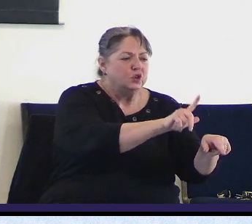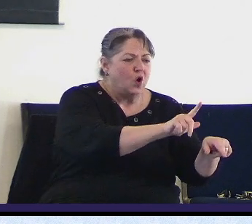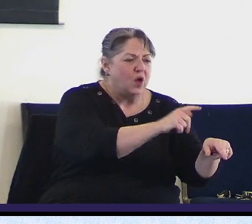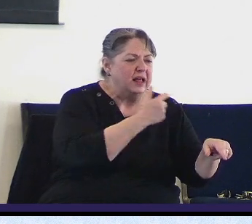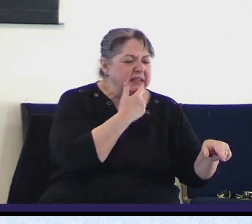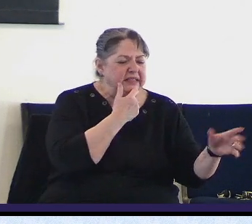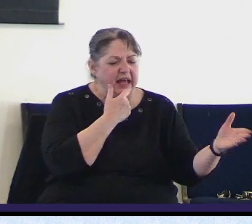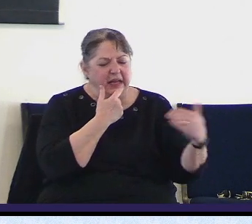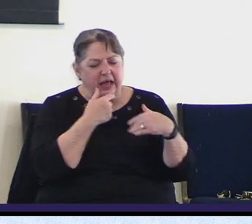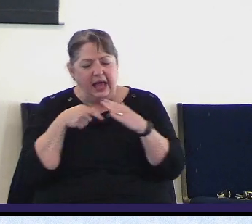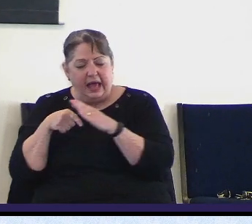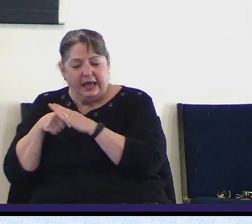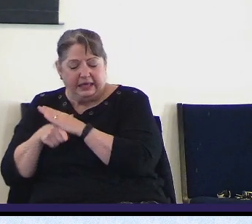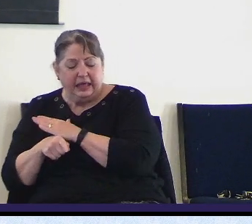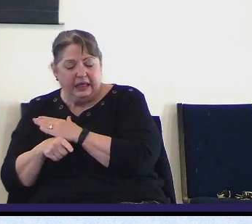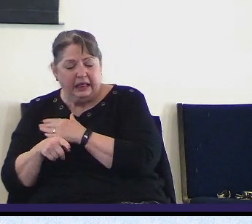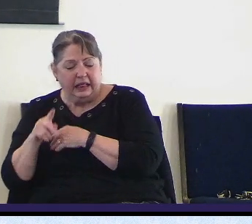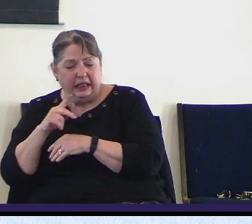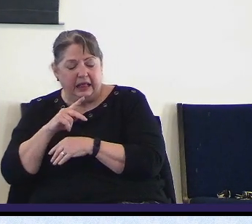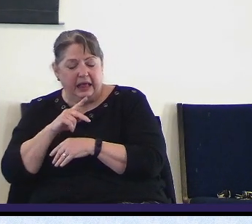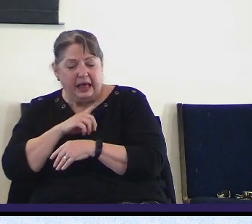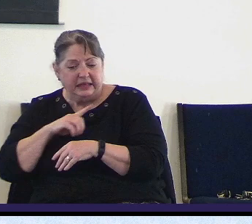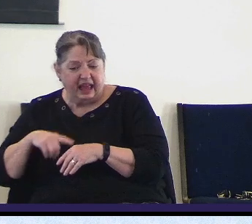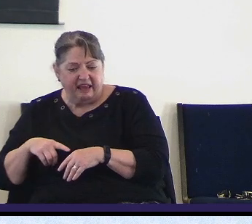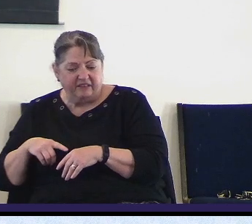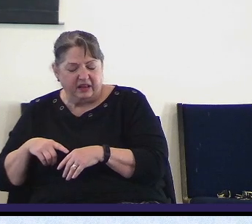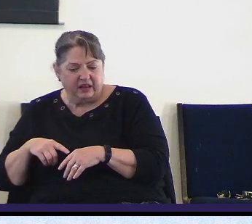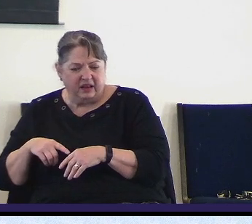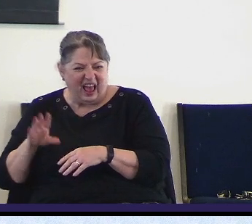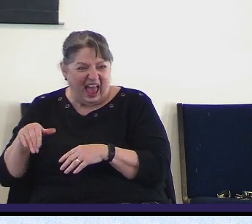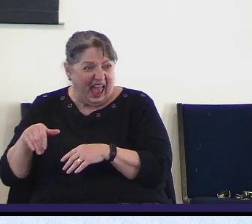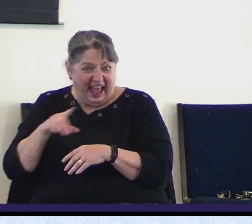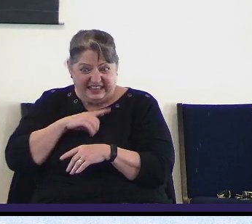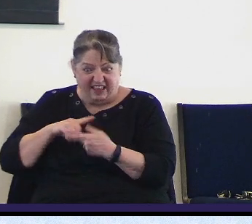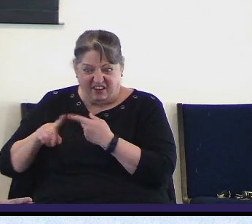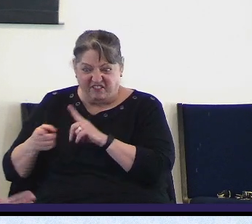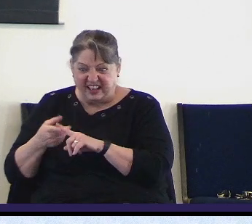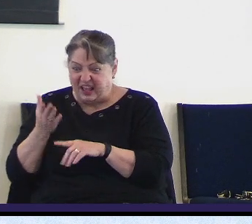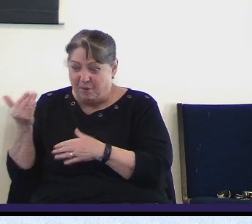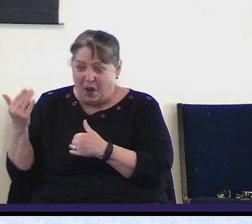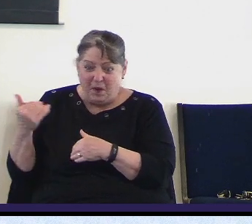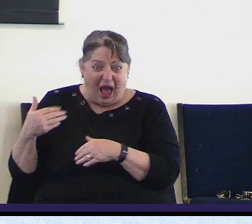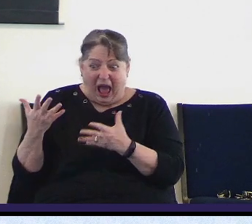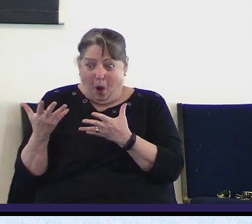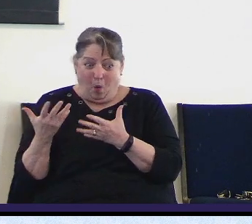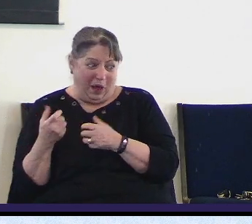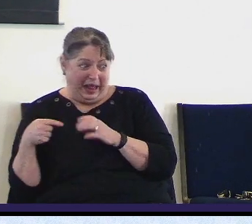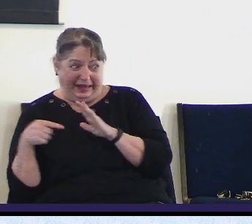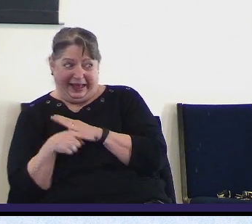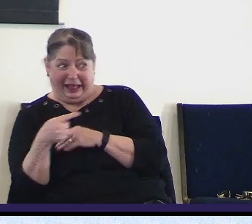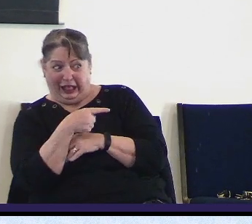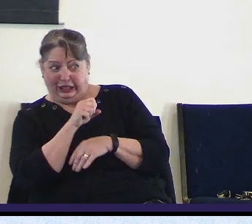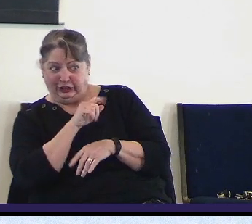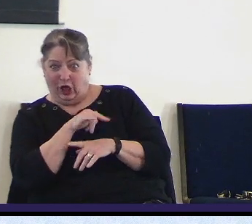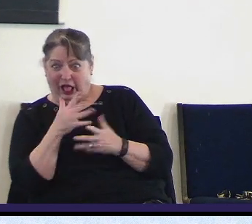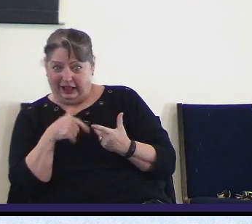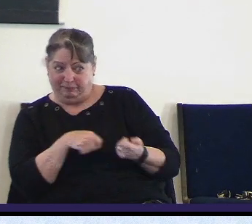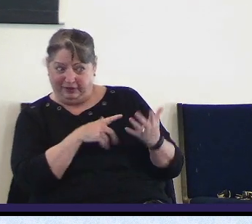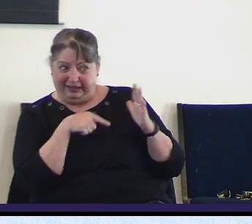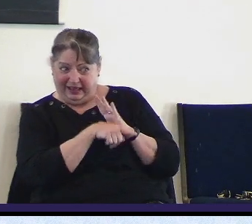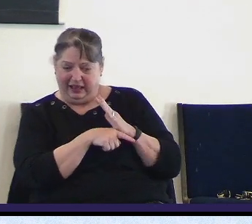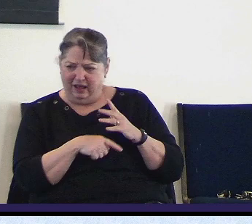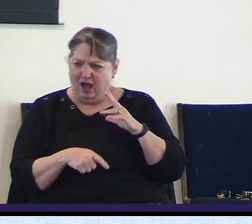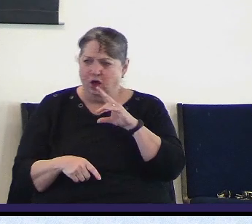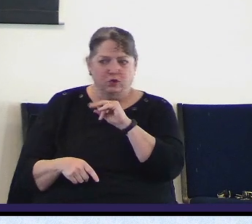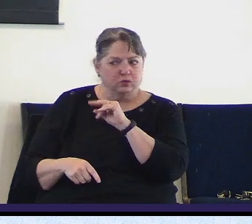remember he was in the cave sleeping and they encouraged David let's go kill your enemy once and for let's get rid of that bum and